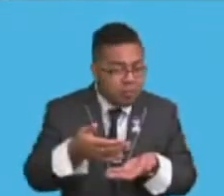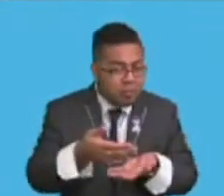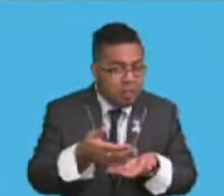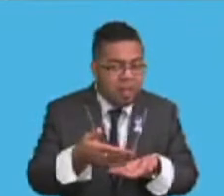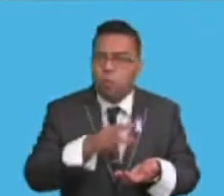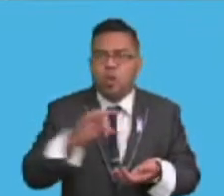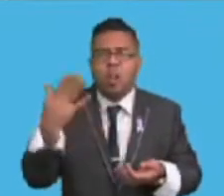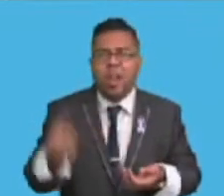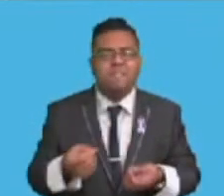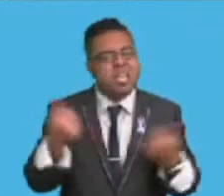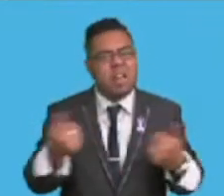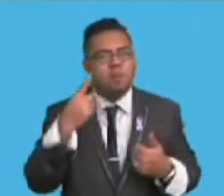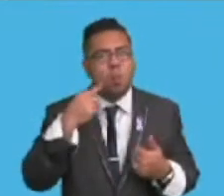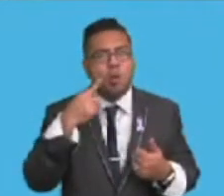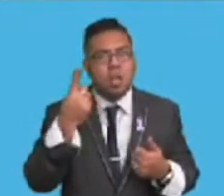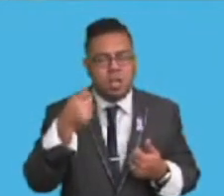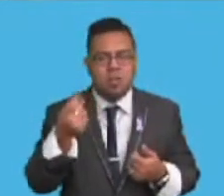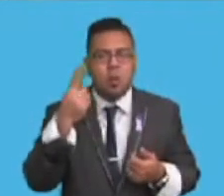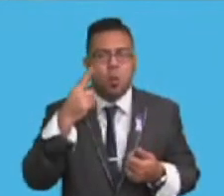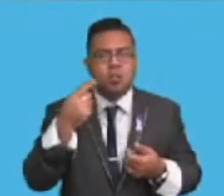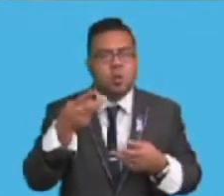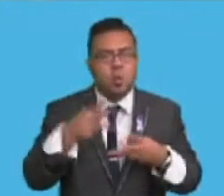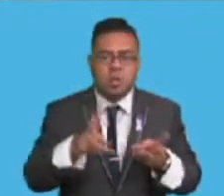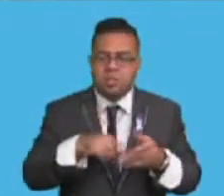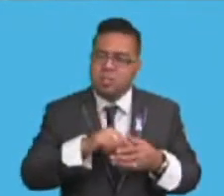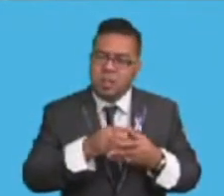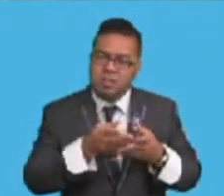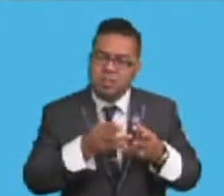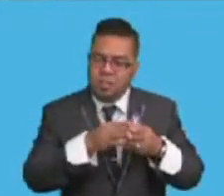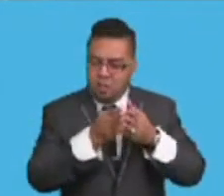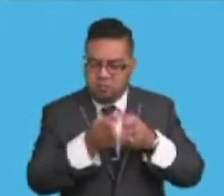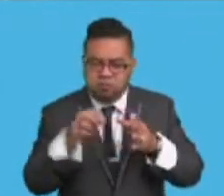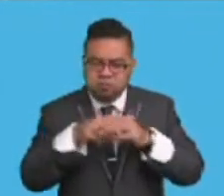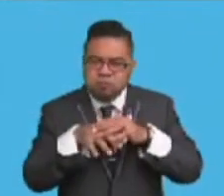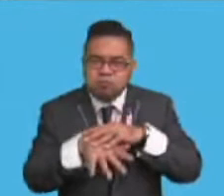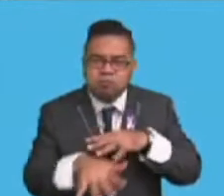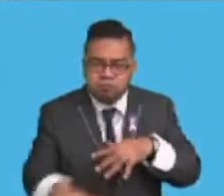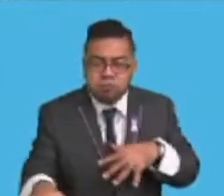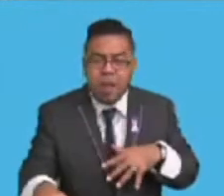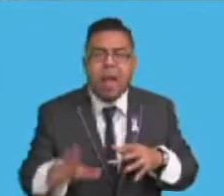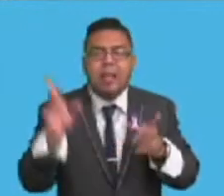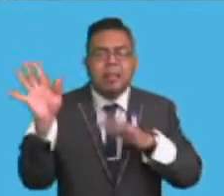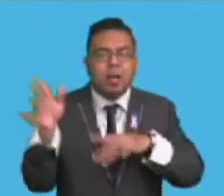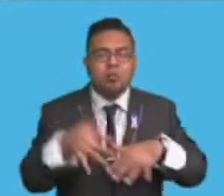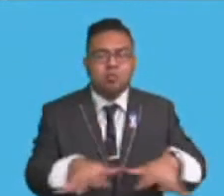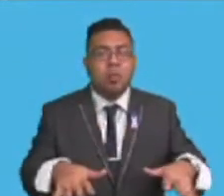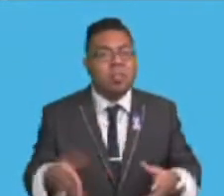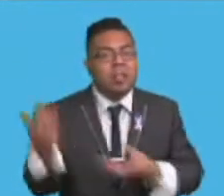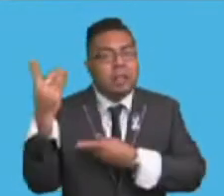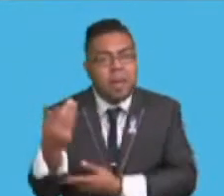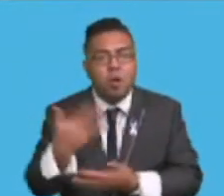enough water for the waterways, and therefore, the downstream benefits and downstream activities that depend on the waterways, Madam Speaker.